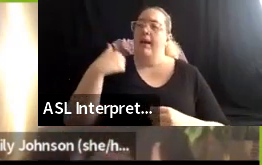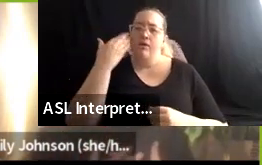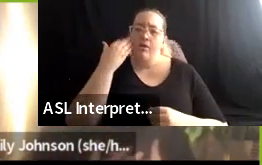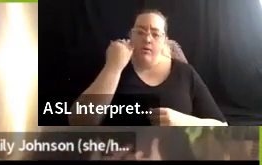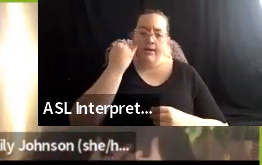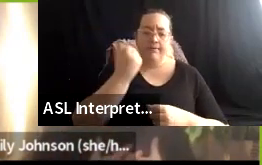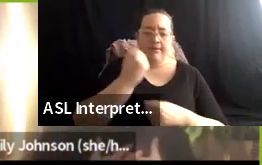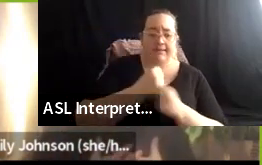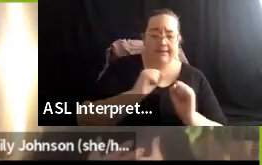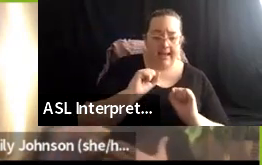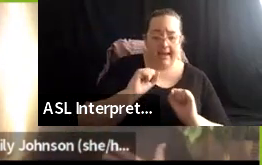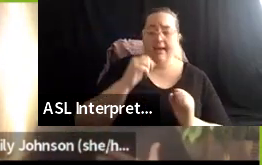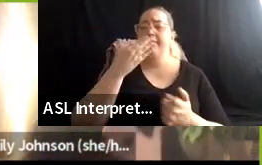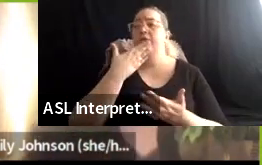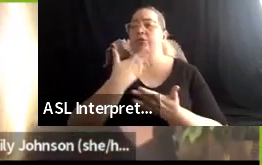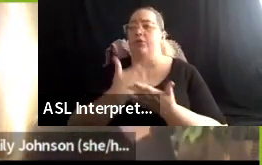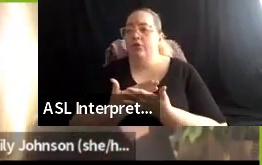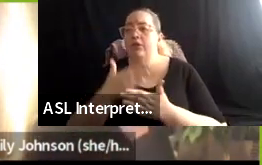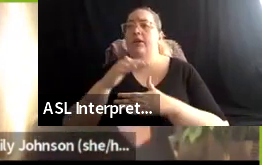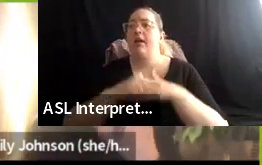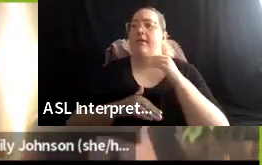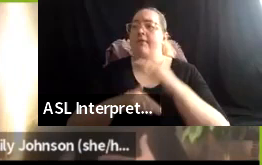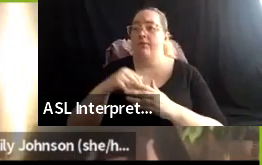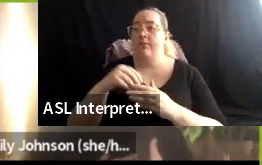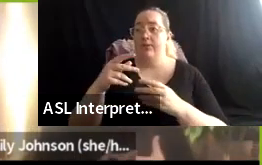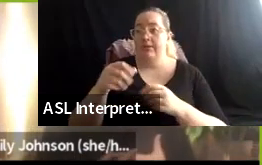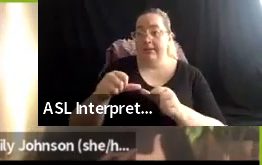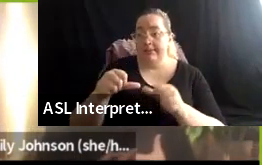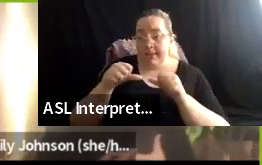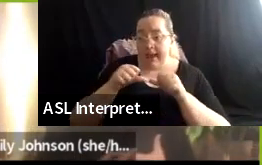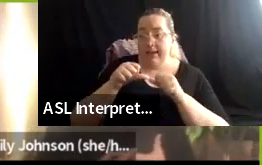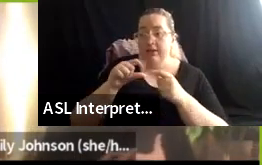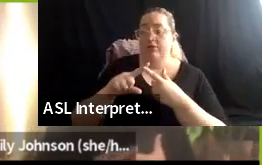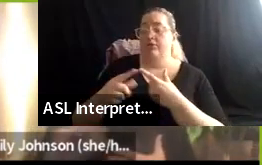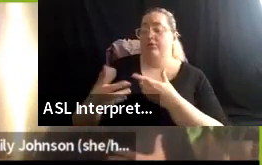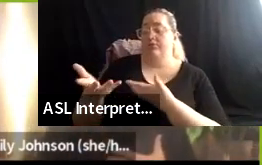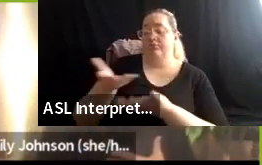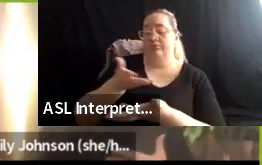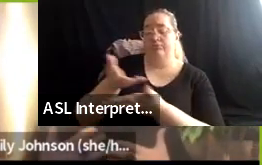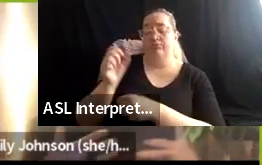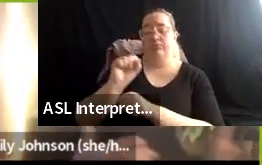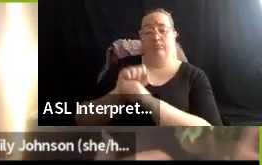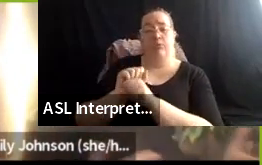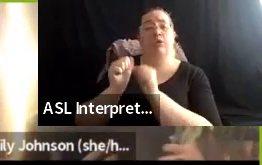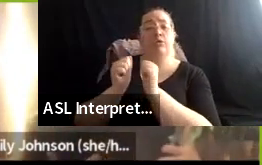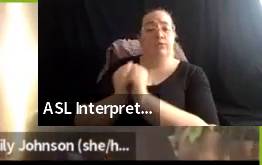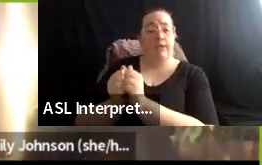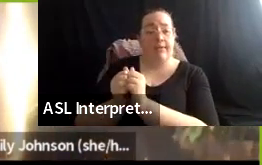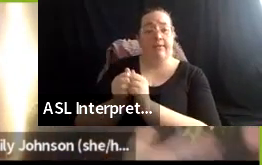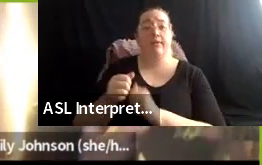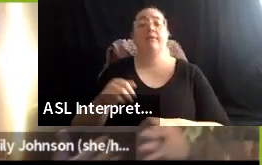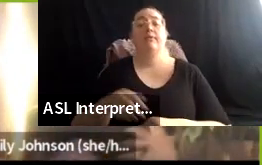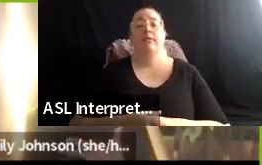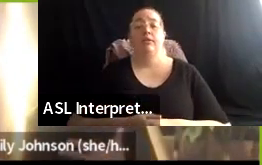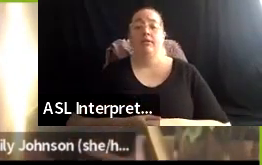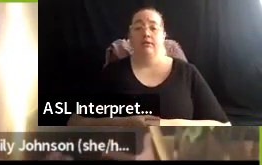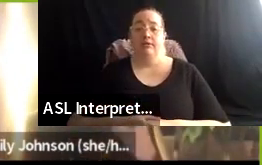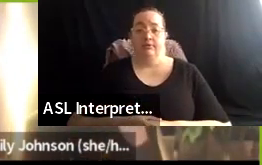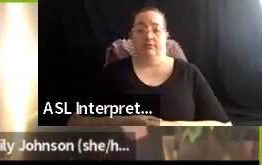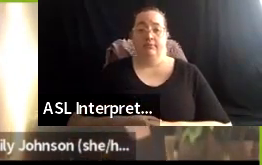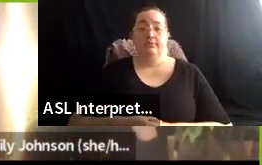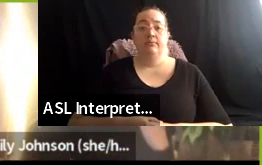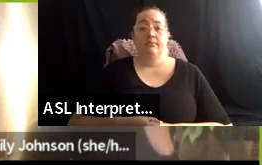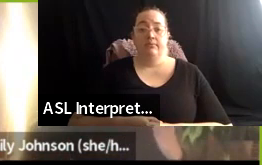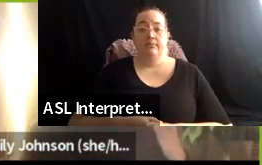uh, comfortable space for me to engage in working with, um, and then likewise for the people that I, that I bring